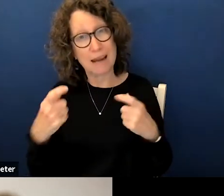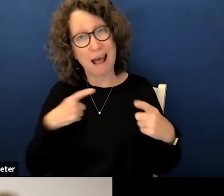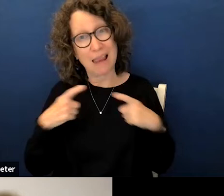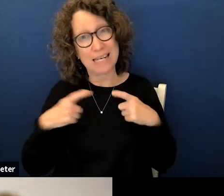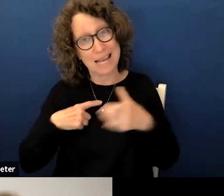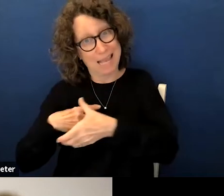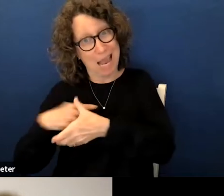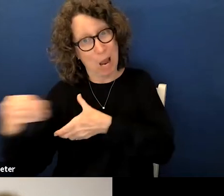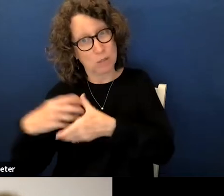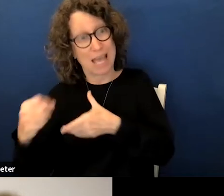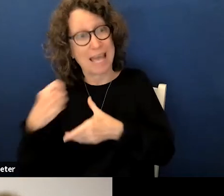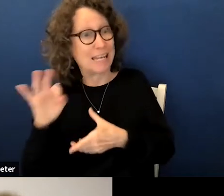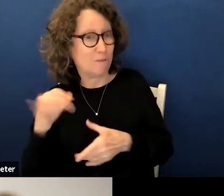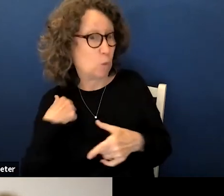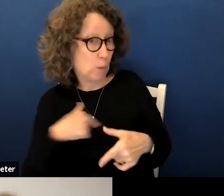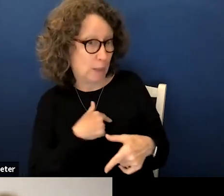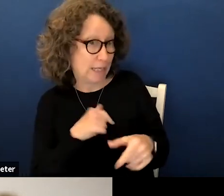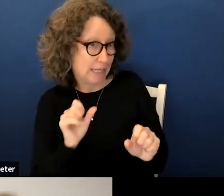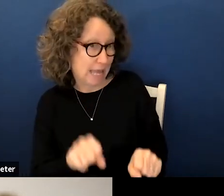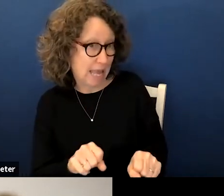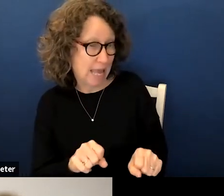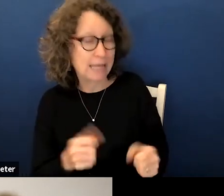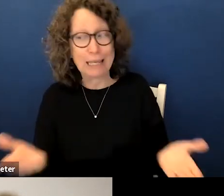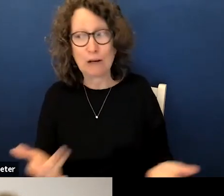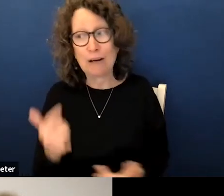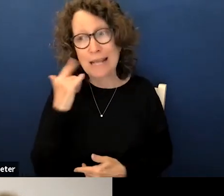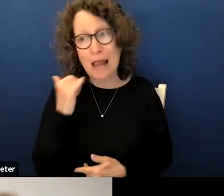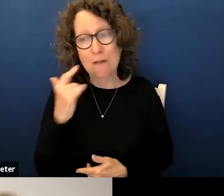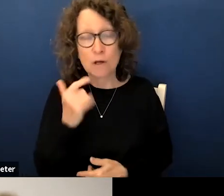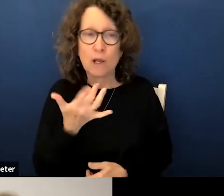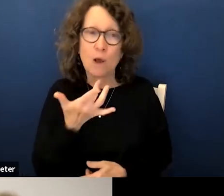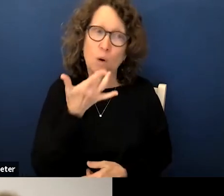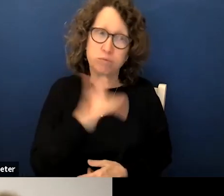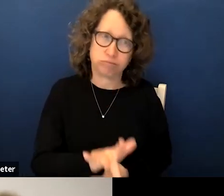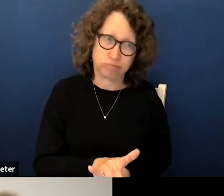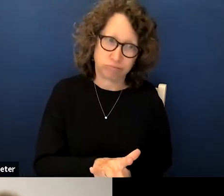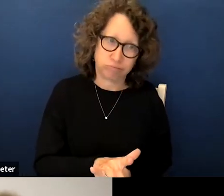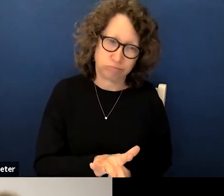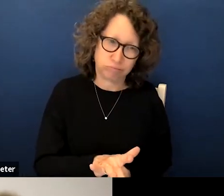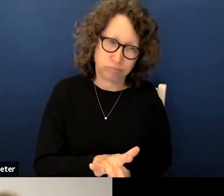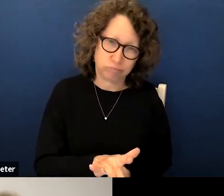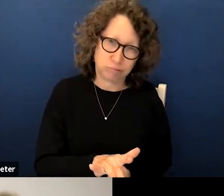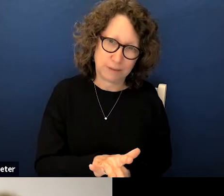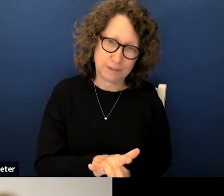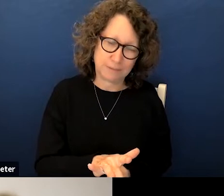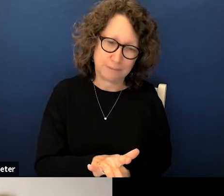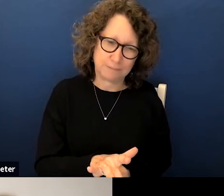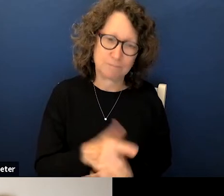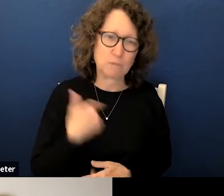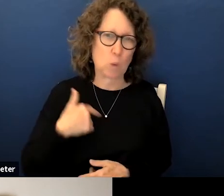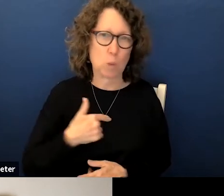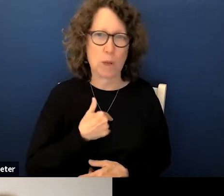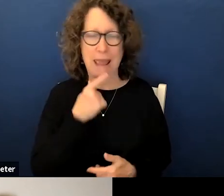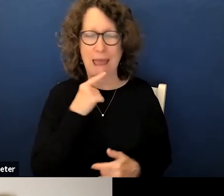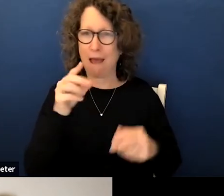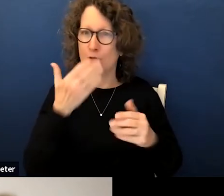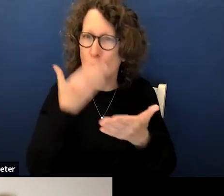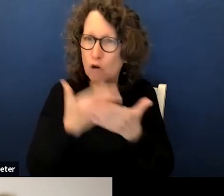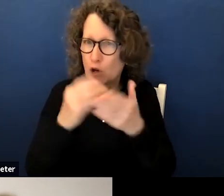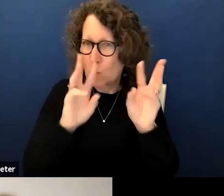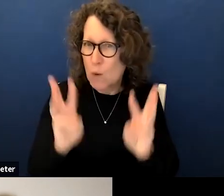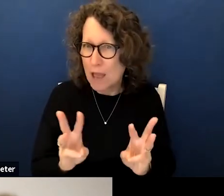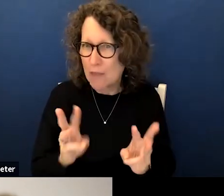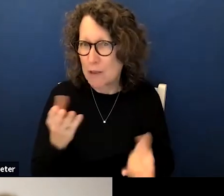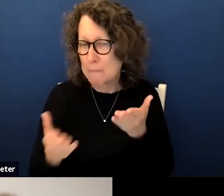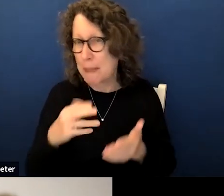outdoors if we can and of course here in California we're very fortunate that we have the kind of weather where perhaps